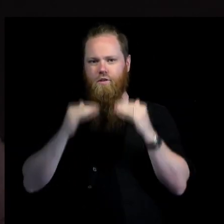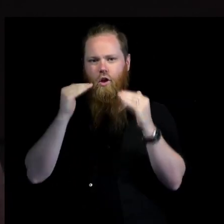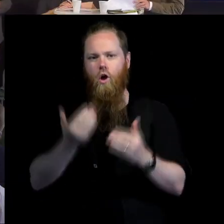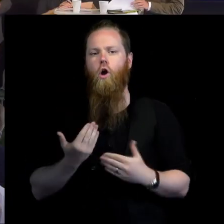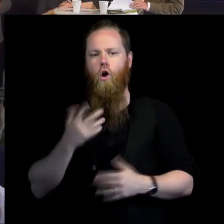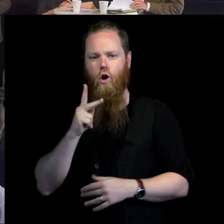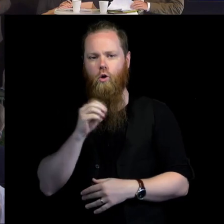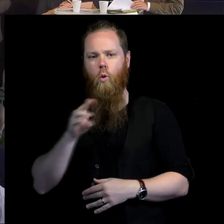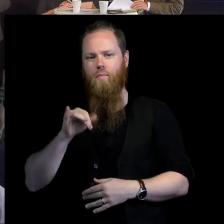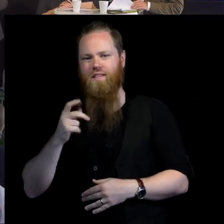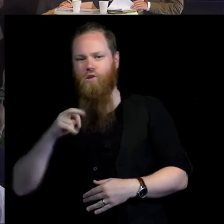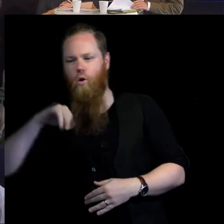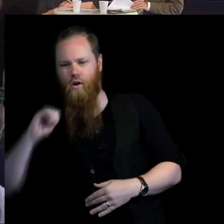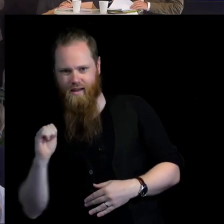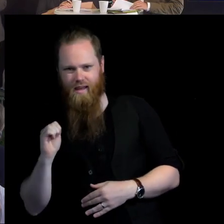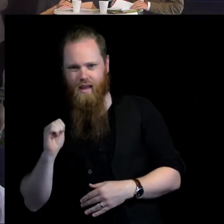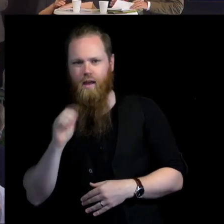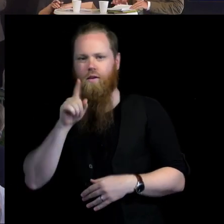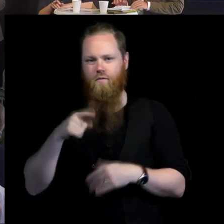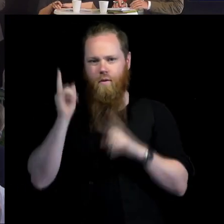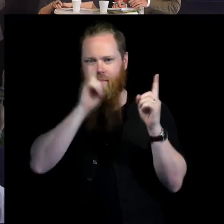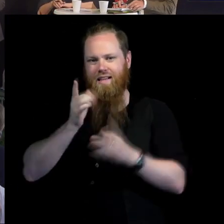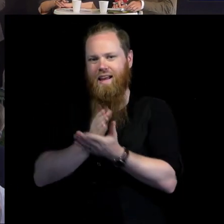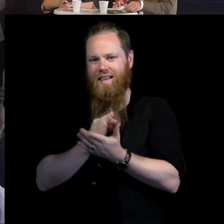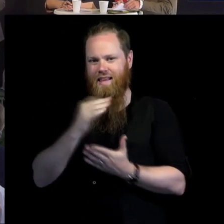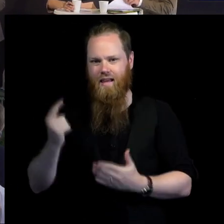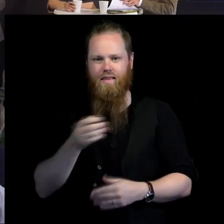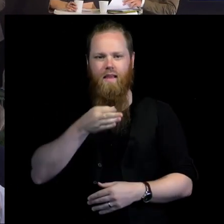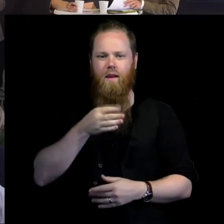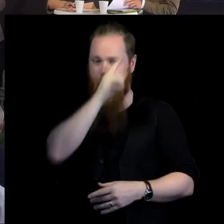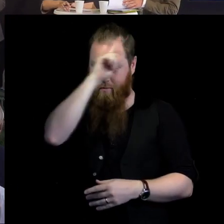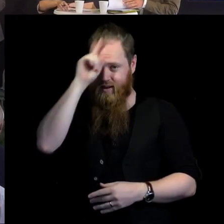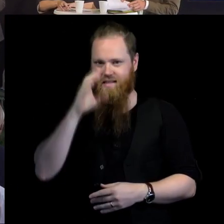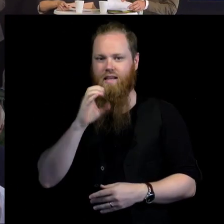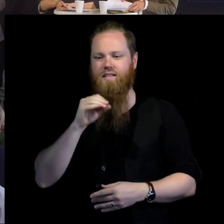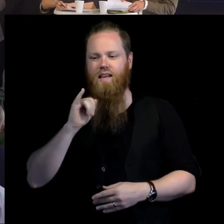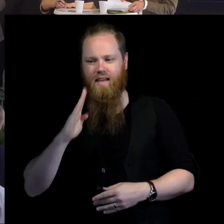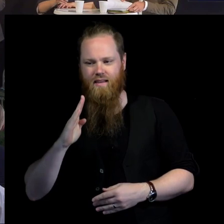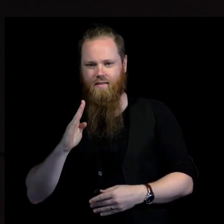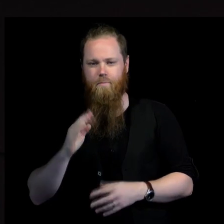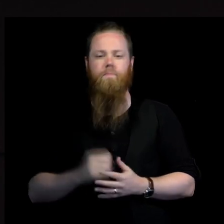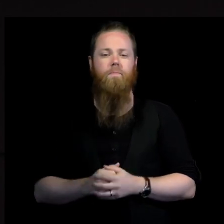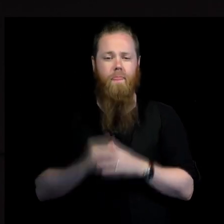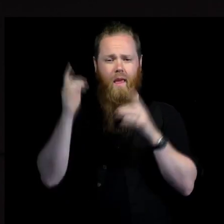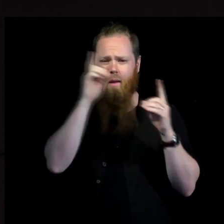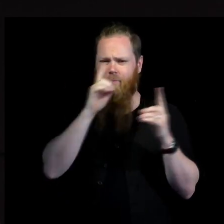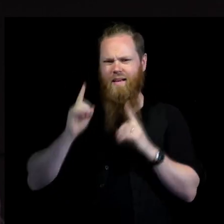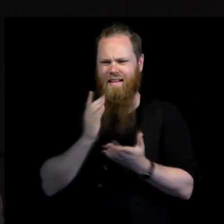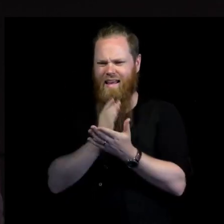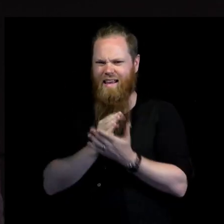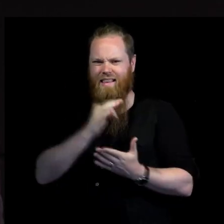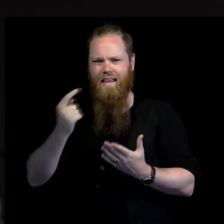who at the Anna Lind lecture last year said the following Human rights face a stress test today